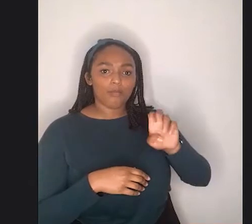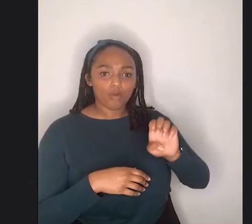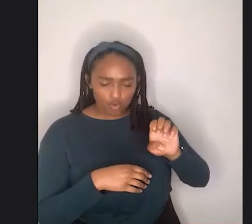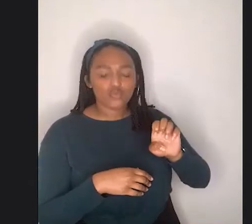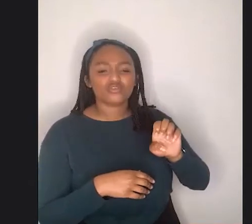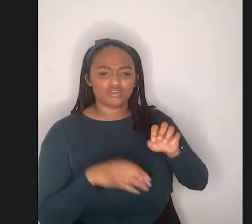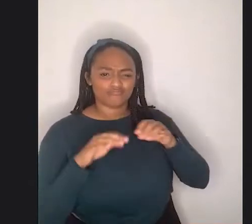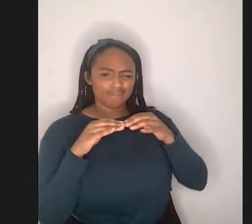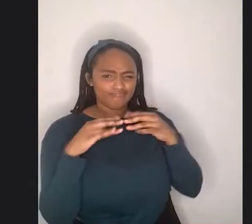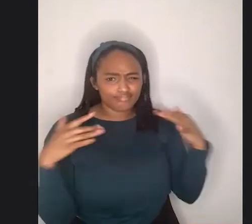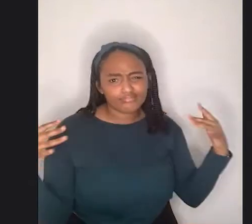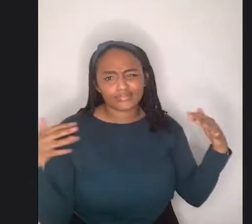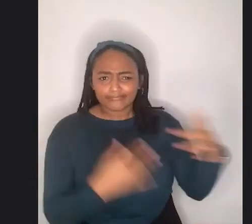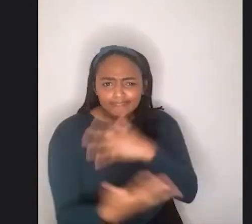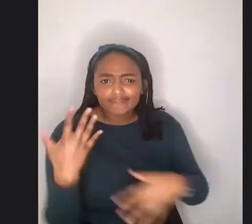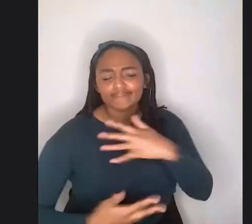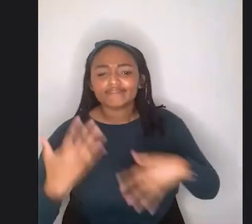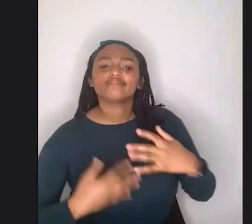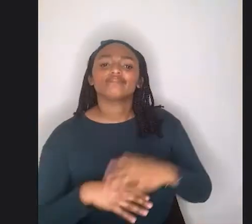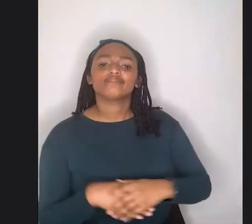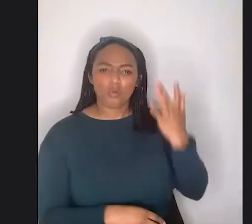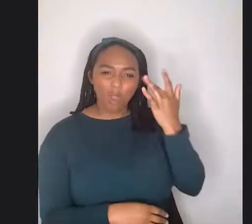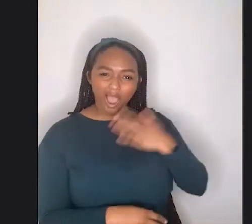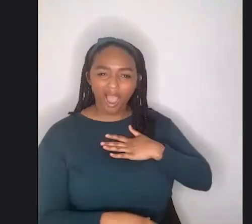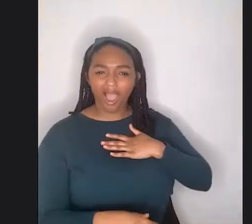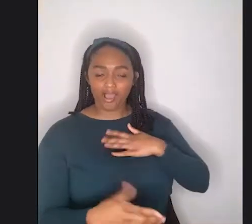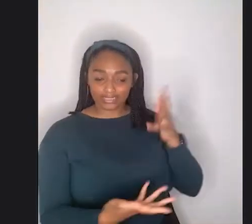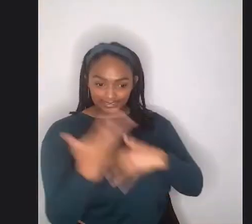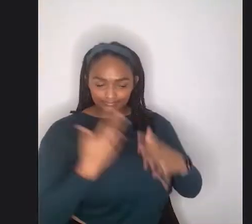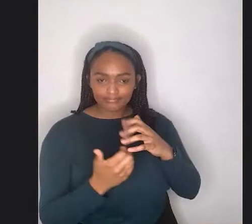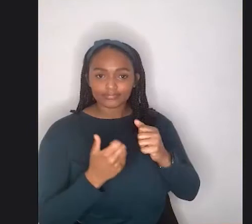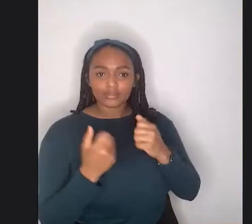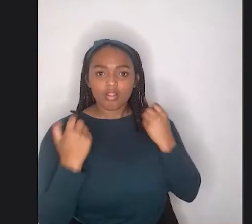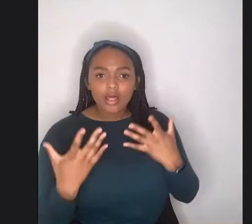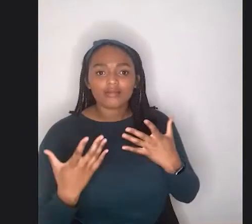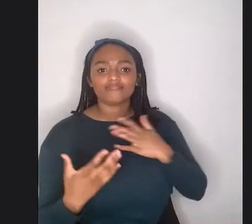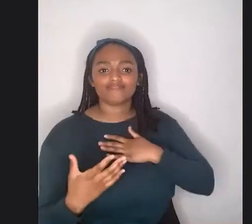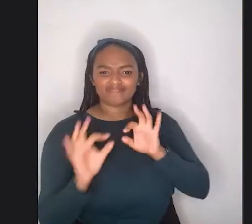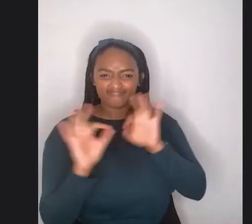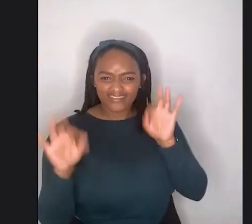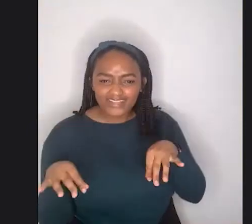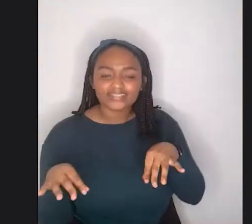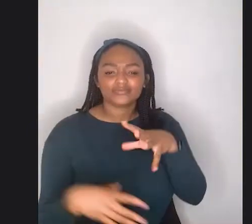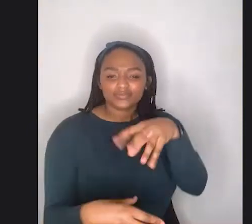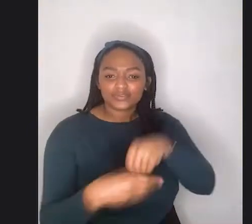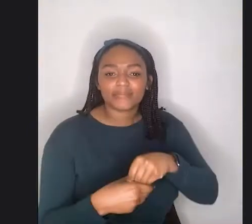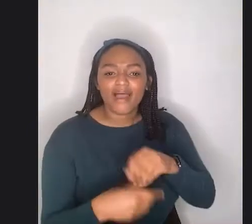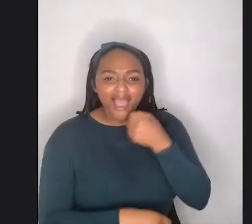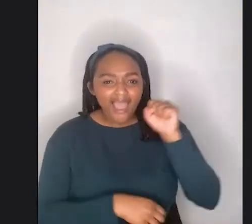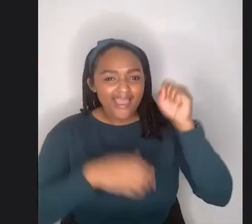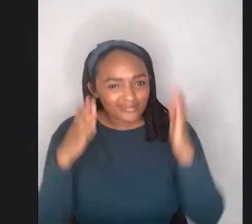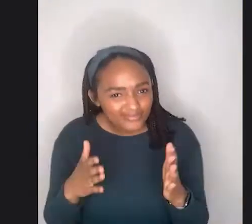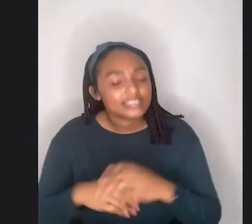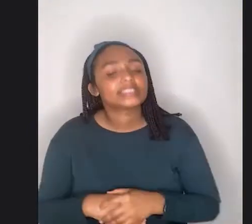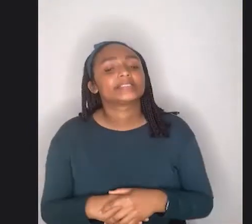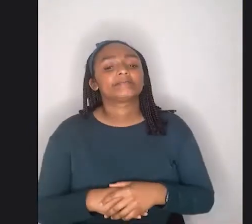And because I mix a lot of my plus size fashion with my activism and my activism has got, you know, quite